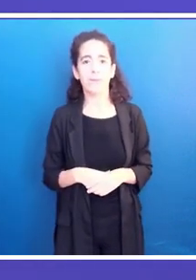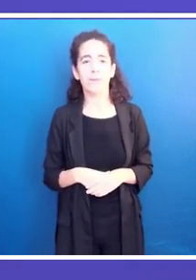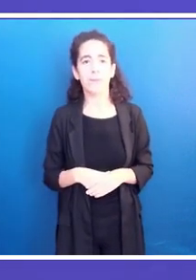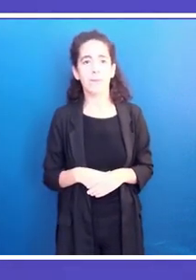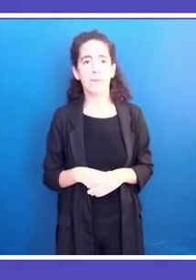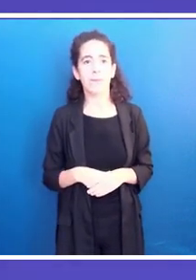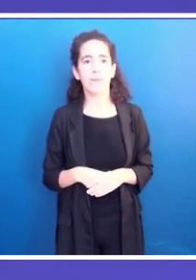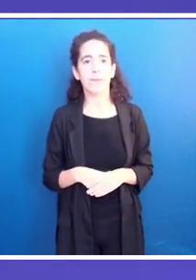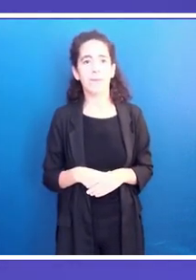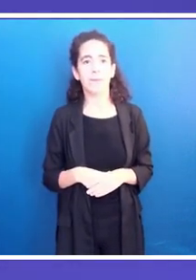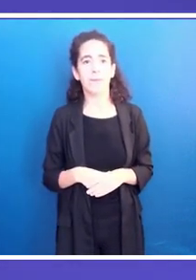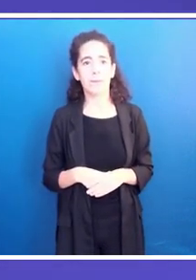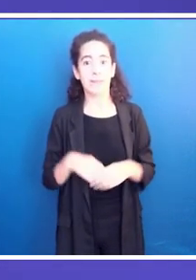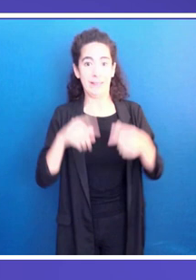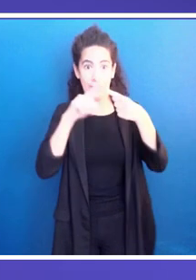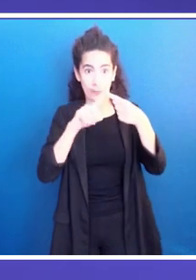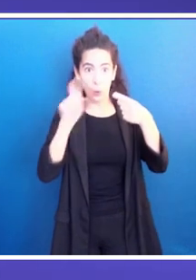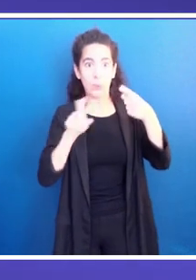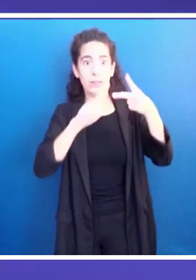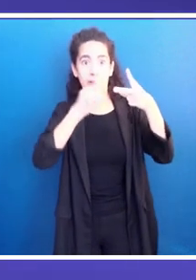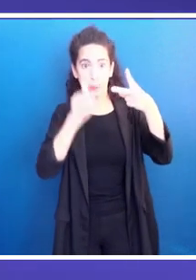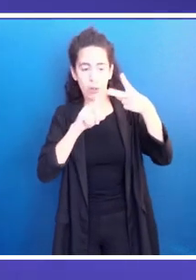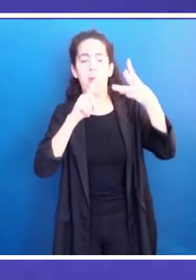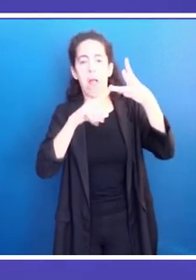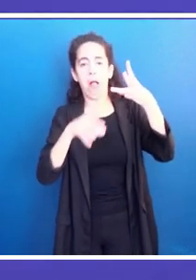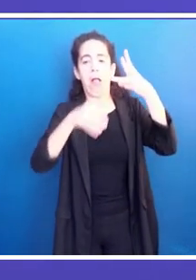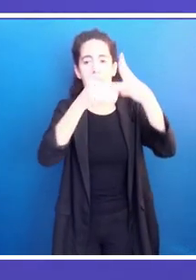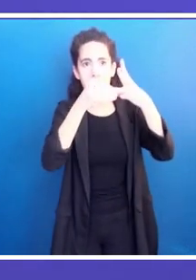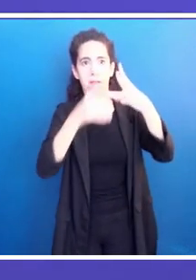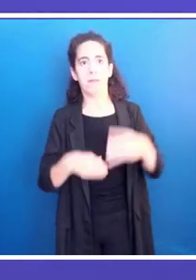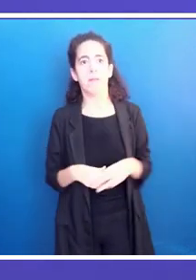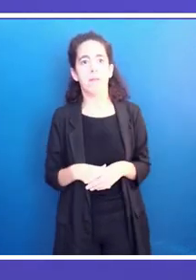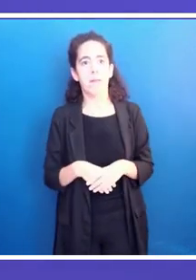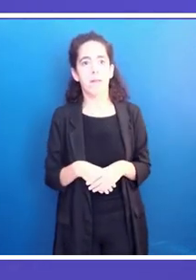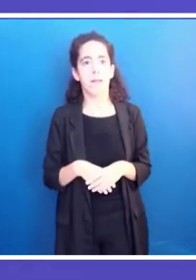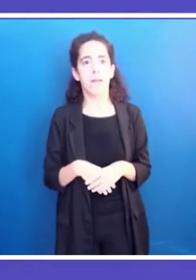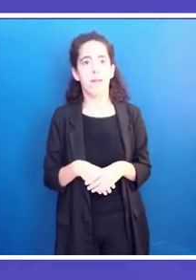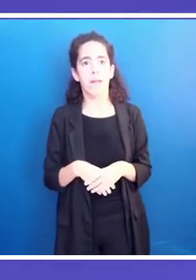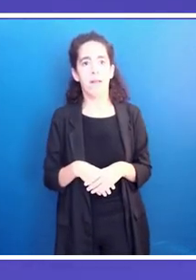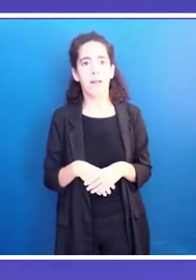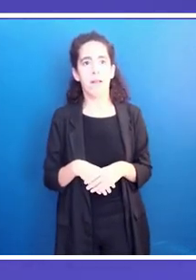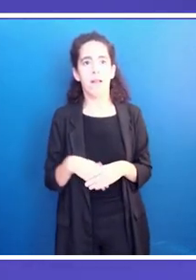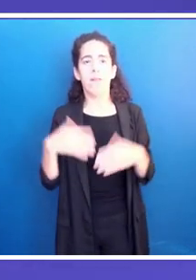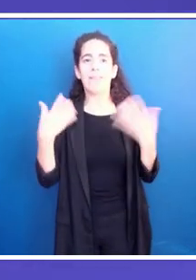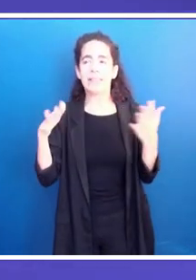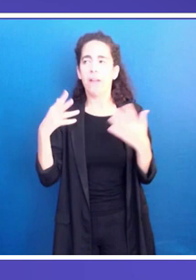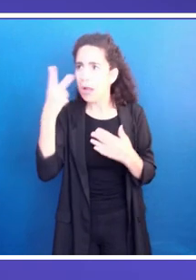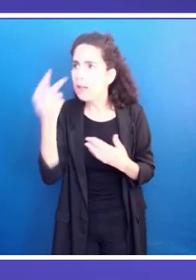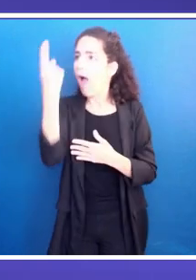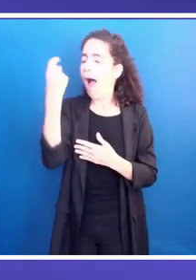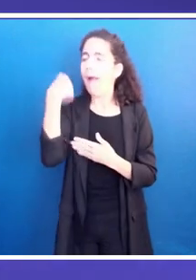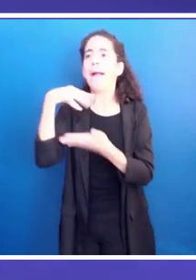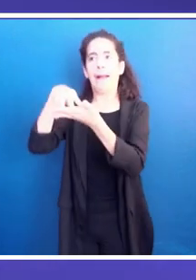learned and what are the opportunities that we can also tap into in this period of time,